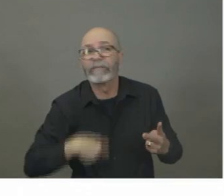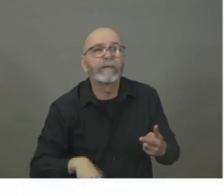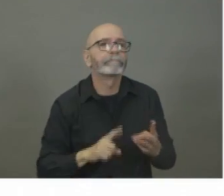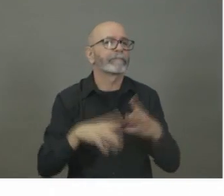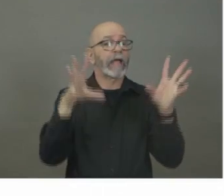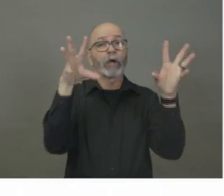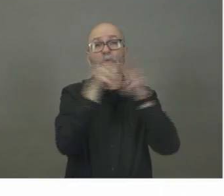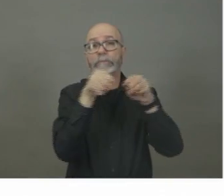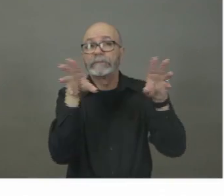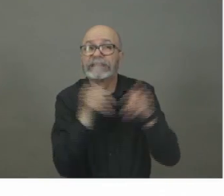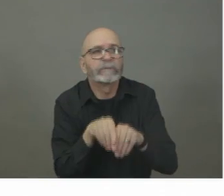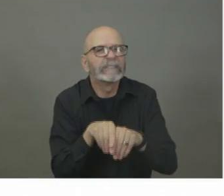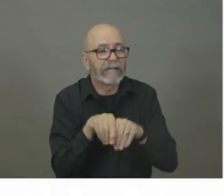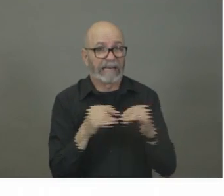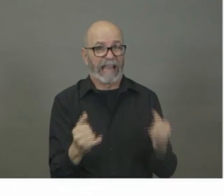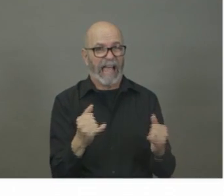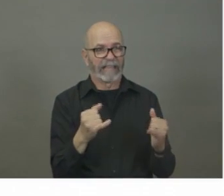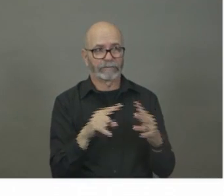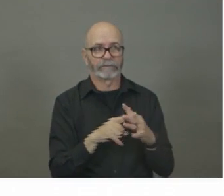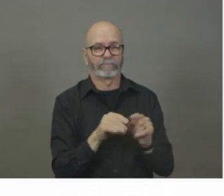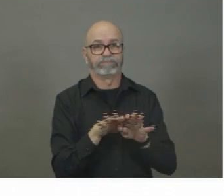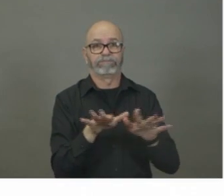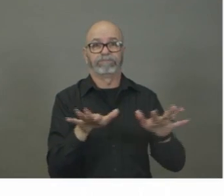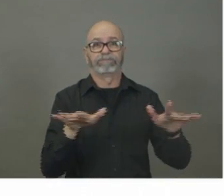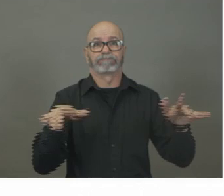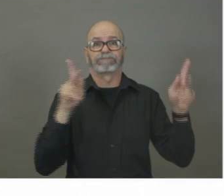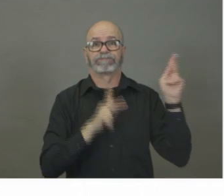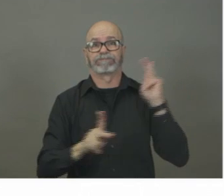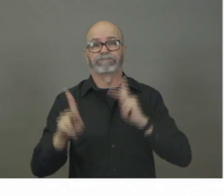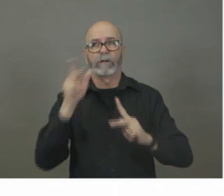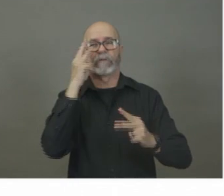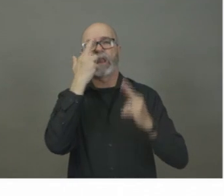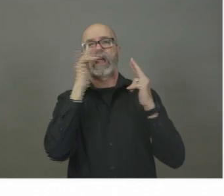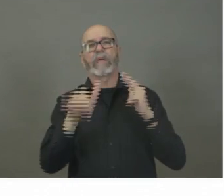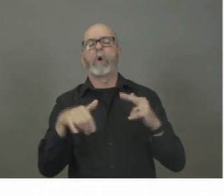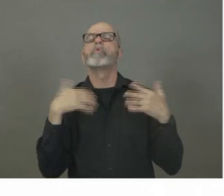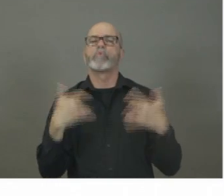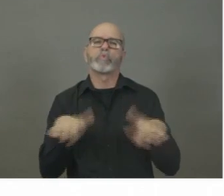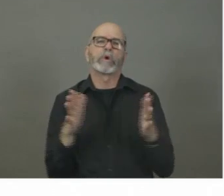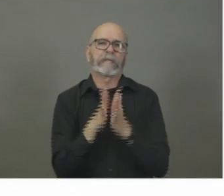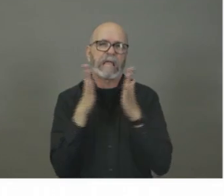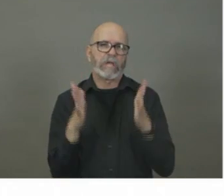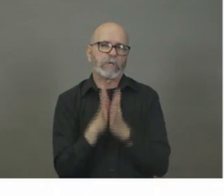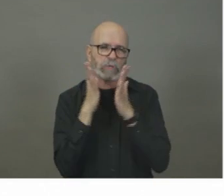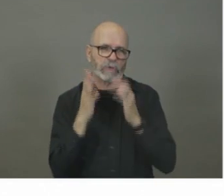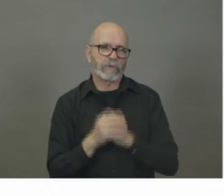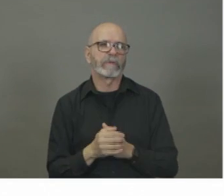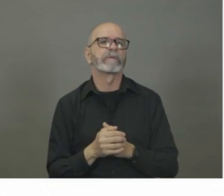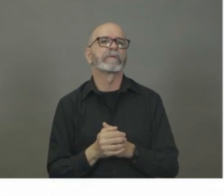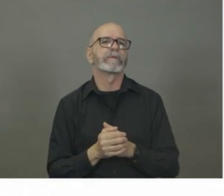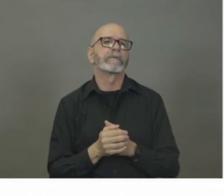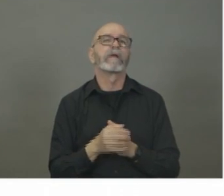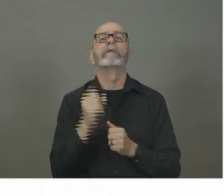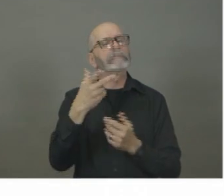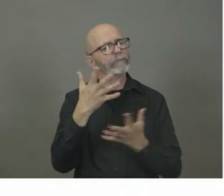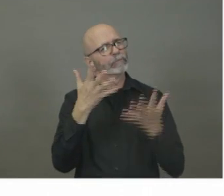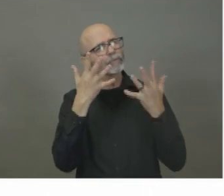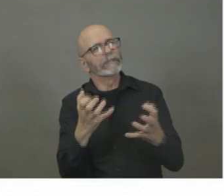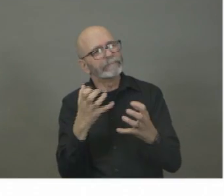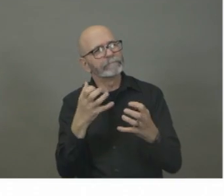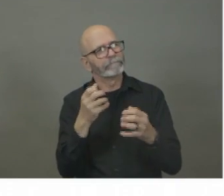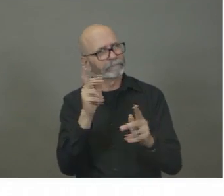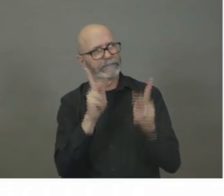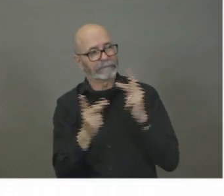where the virus can really take hold and spread. We will look at that we're asking people today to look at those